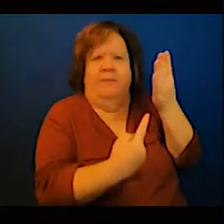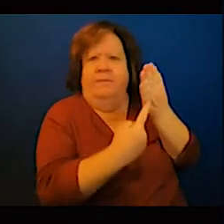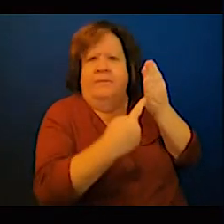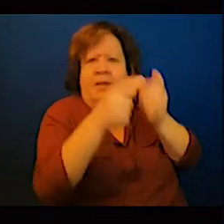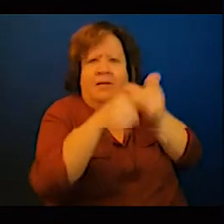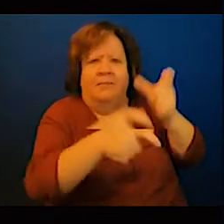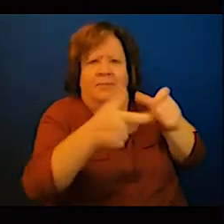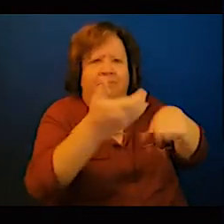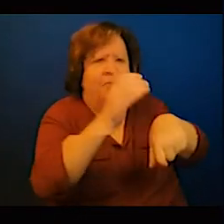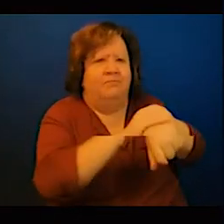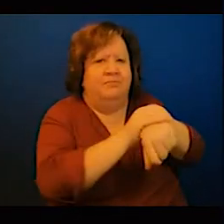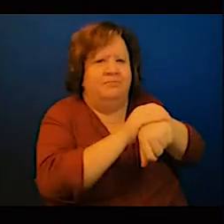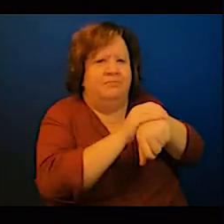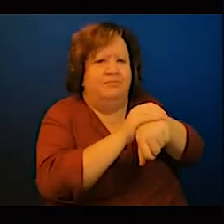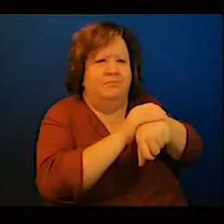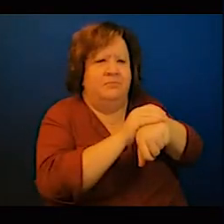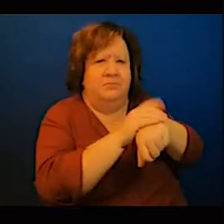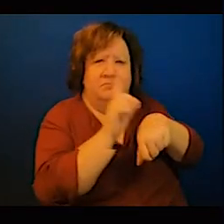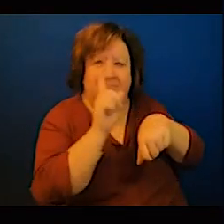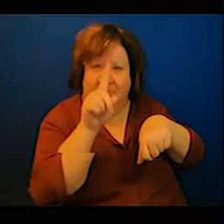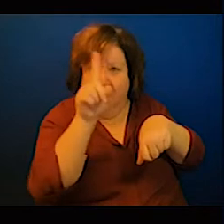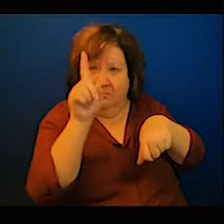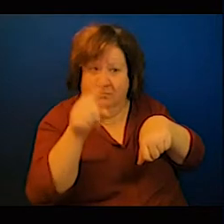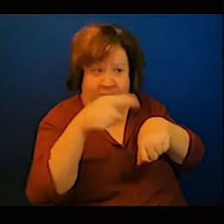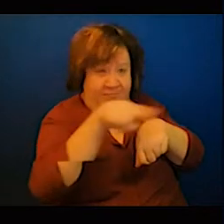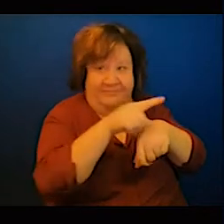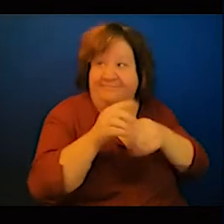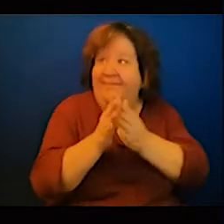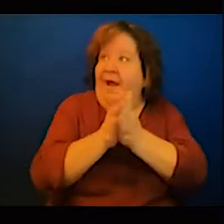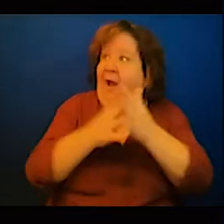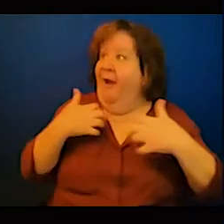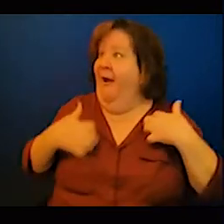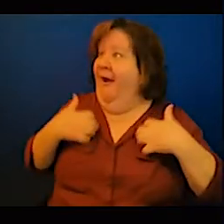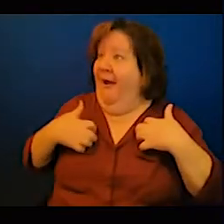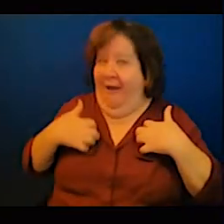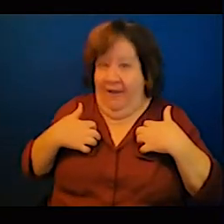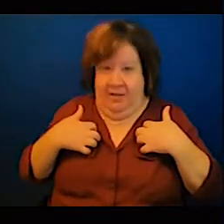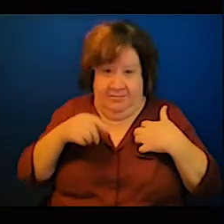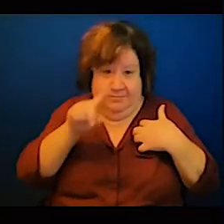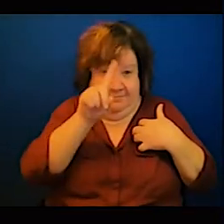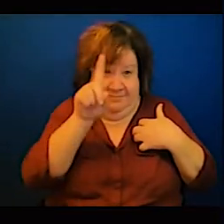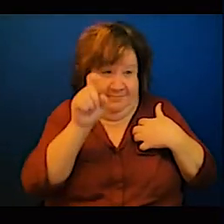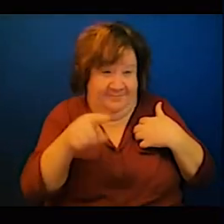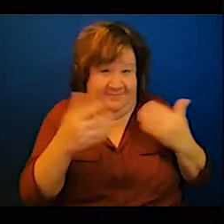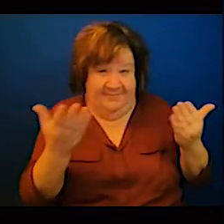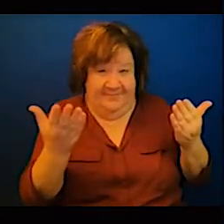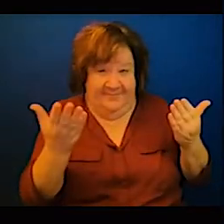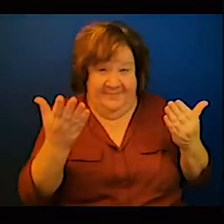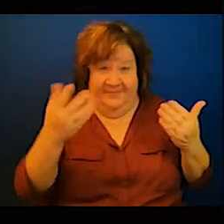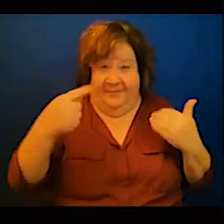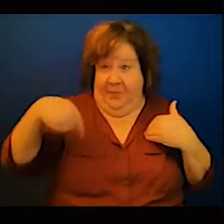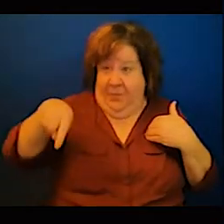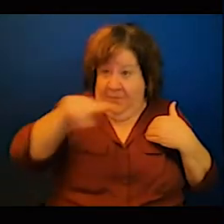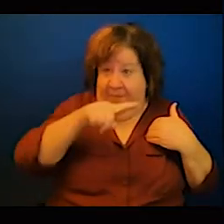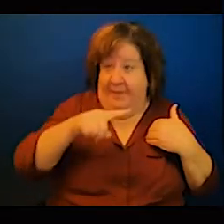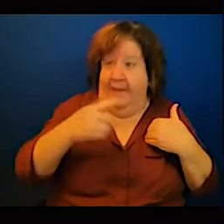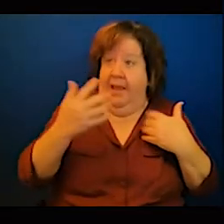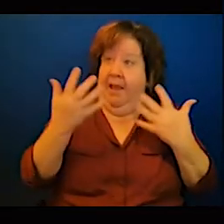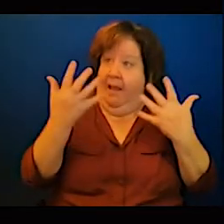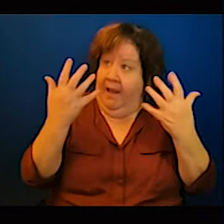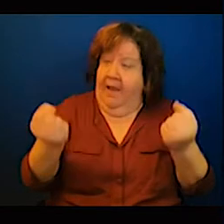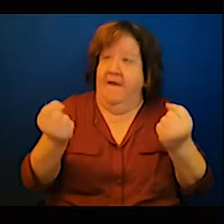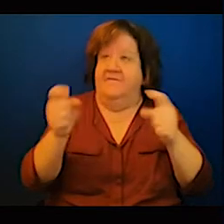um, encouraging them to, to, to help, um, not only bridge the energy access gap, but also